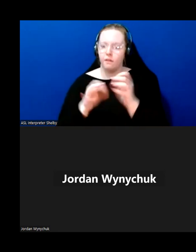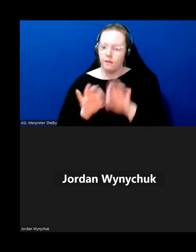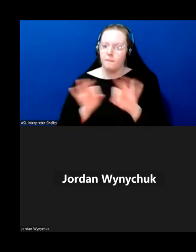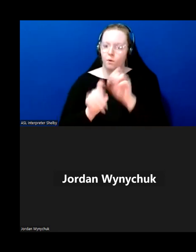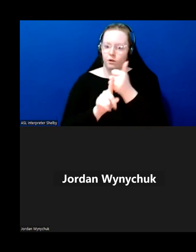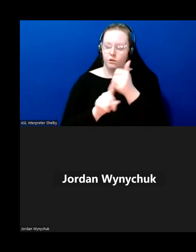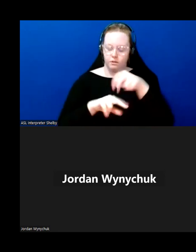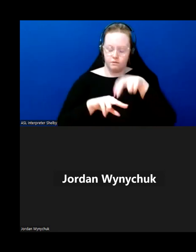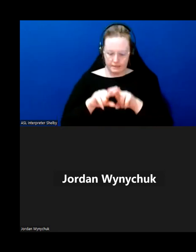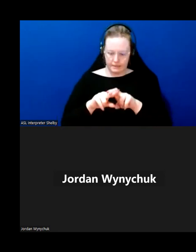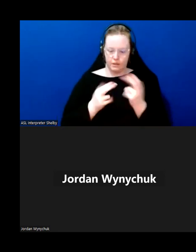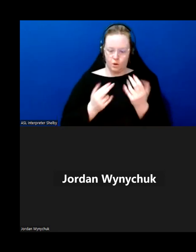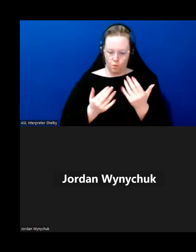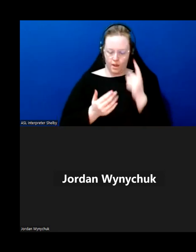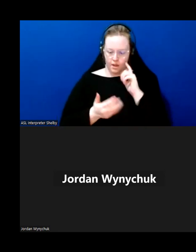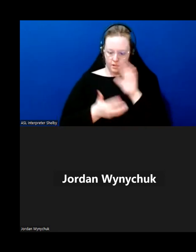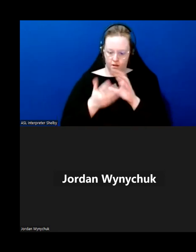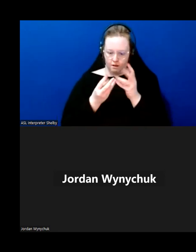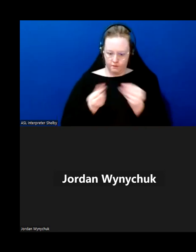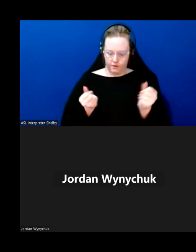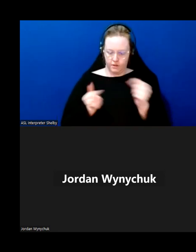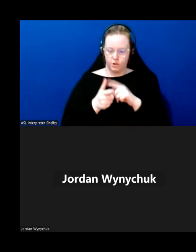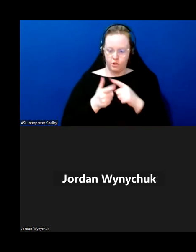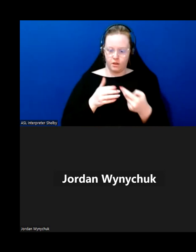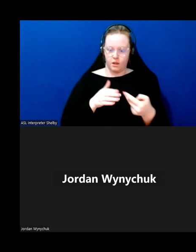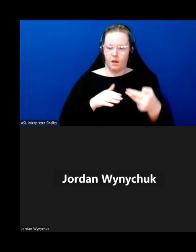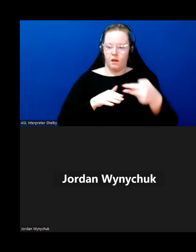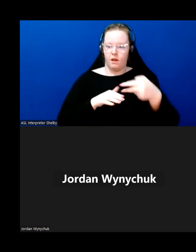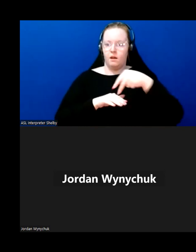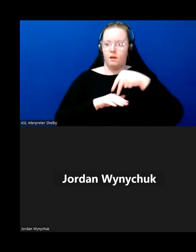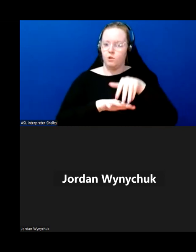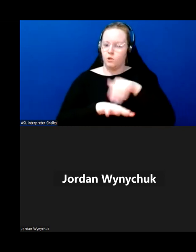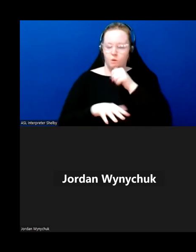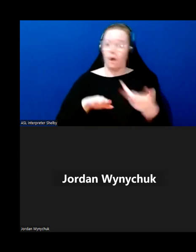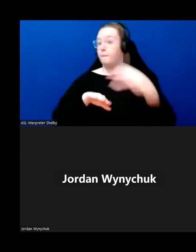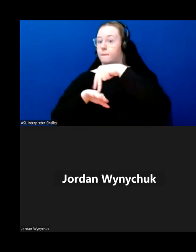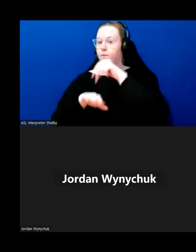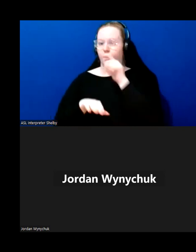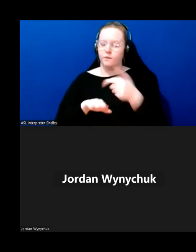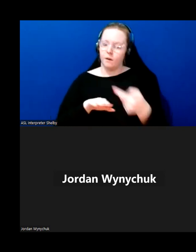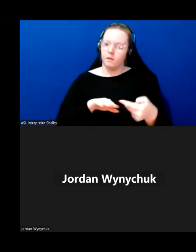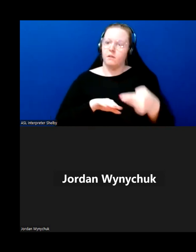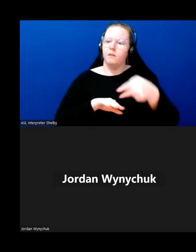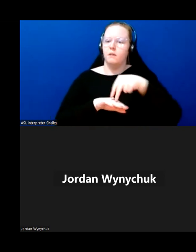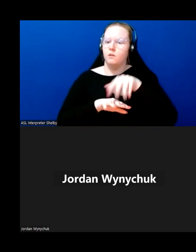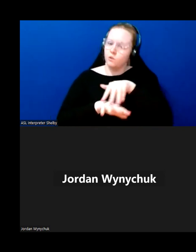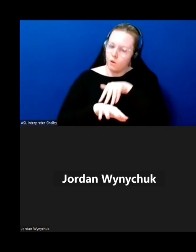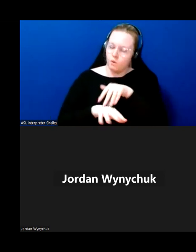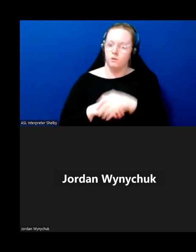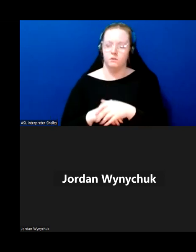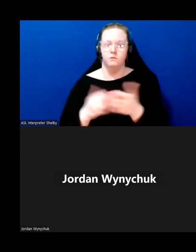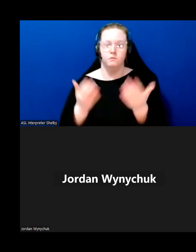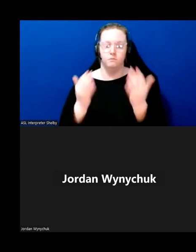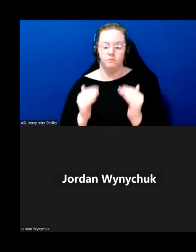clears and then stand up very slowly um to avoid uh any unsteadiness next one captain